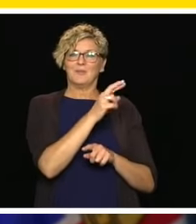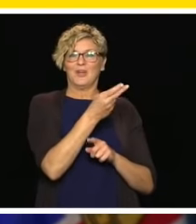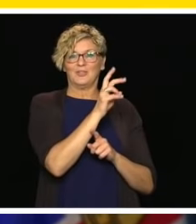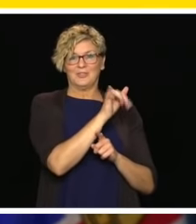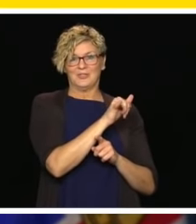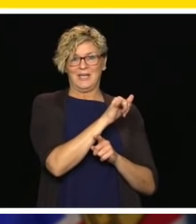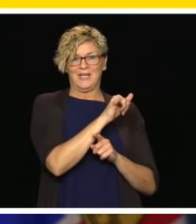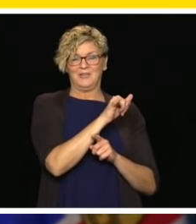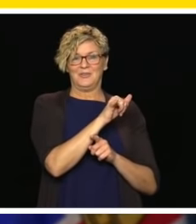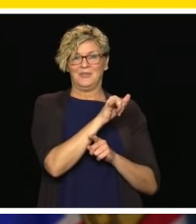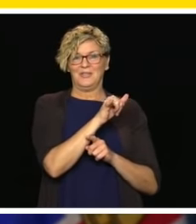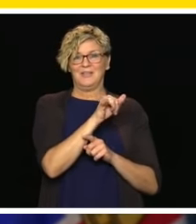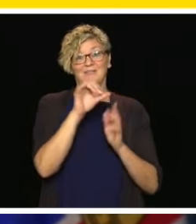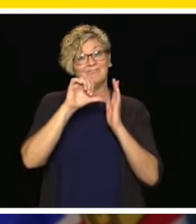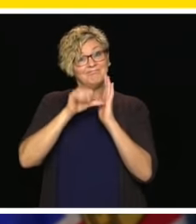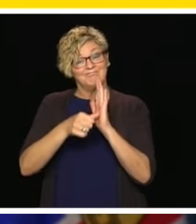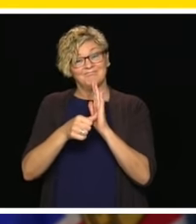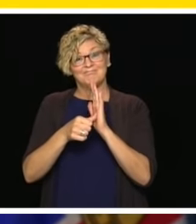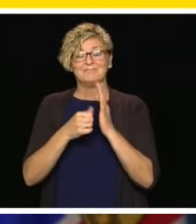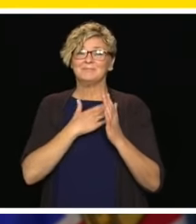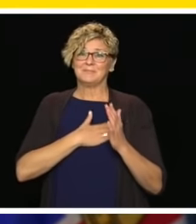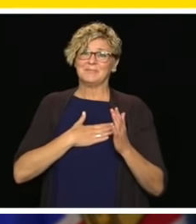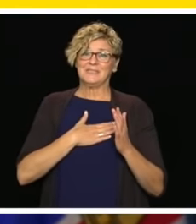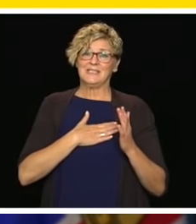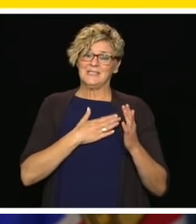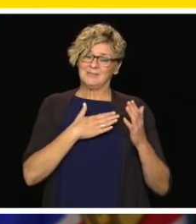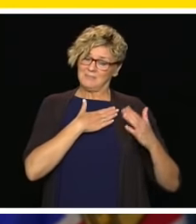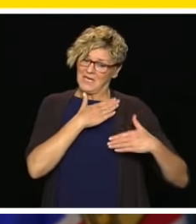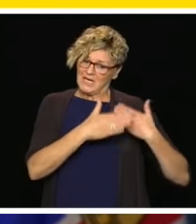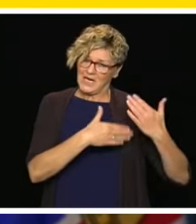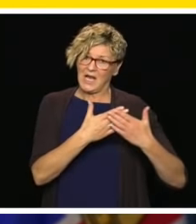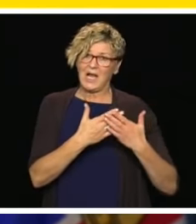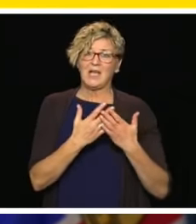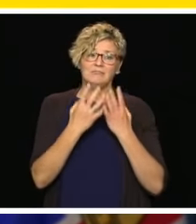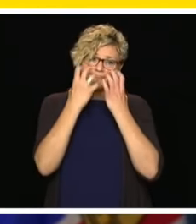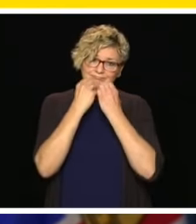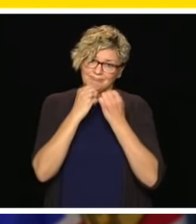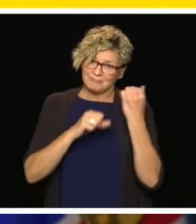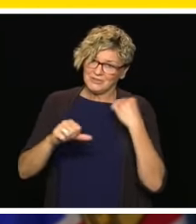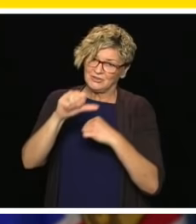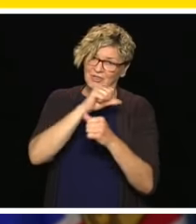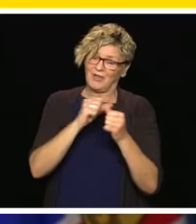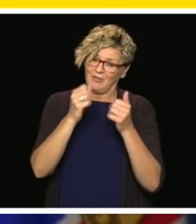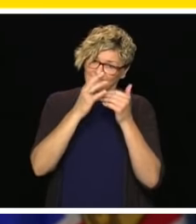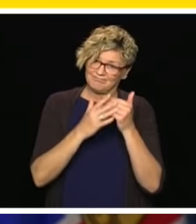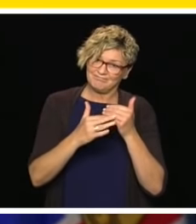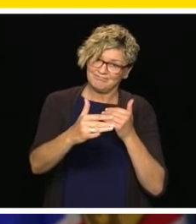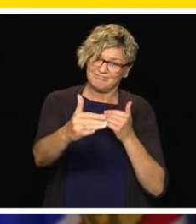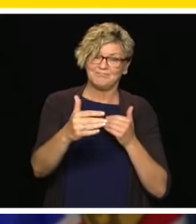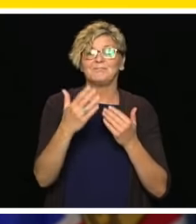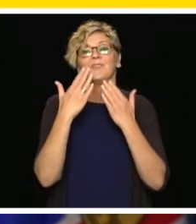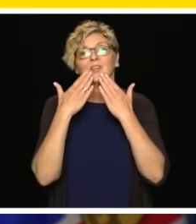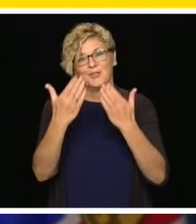let's continue to be kind for each other as we proceed and go to the new normal. Thank you very much.